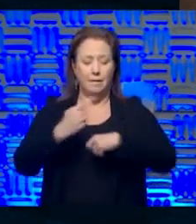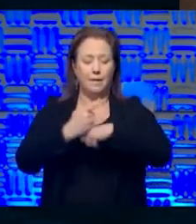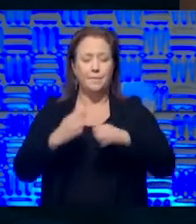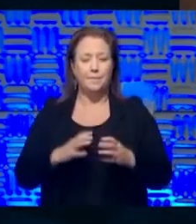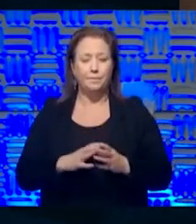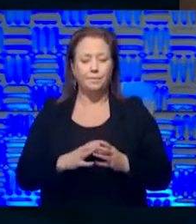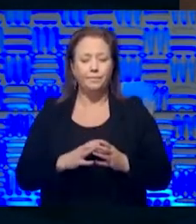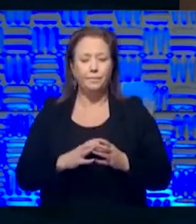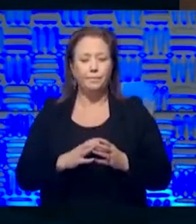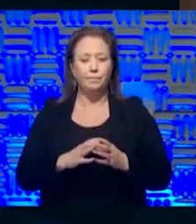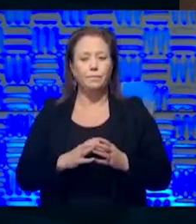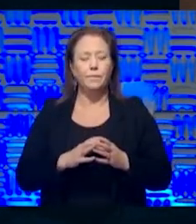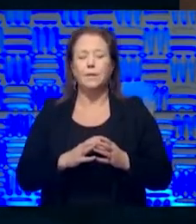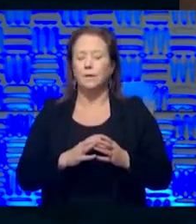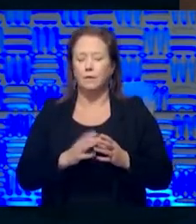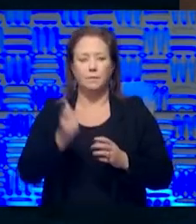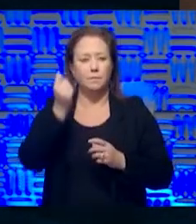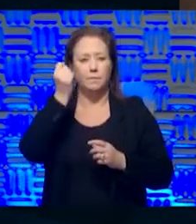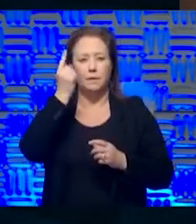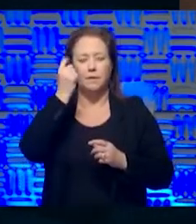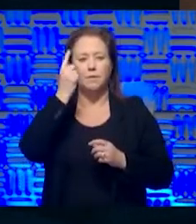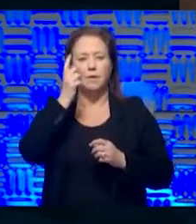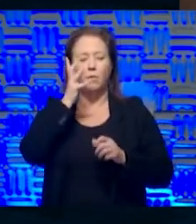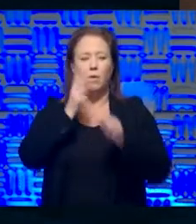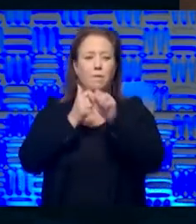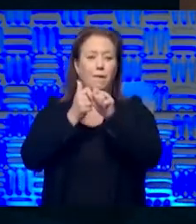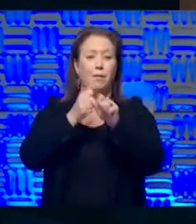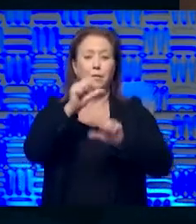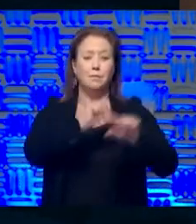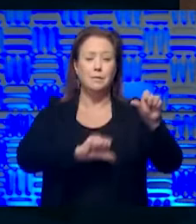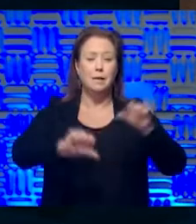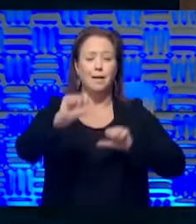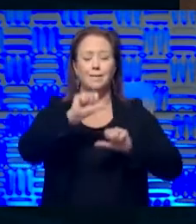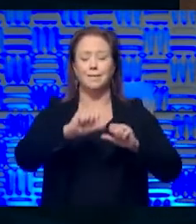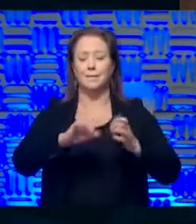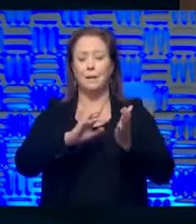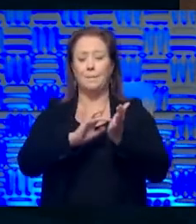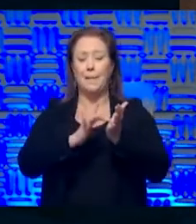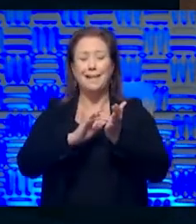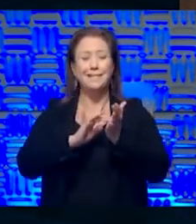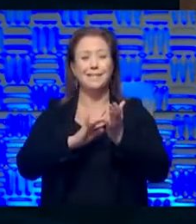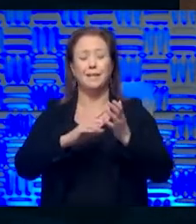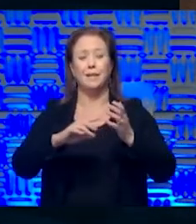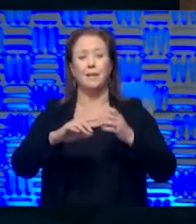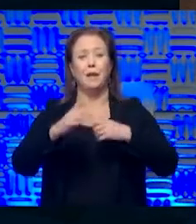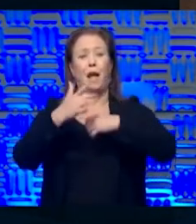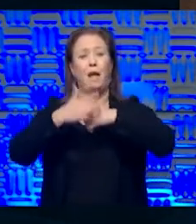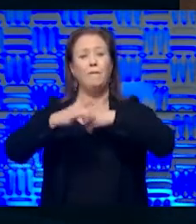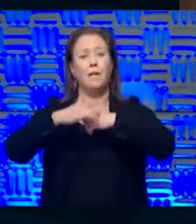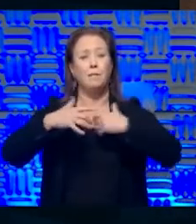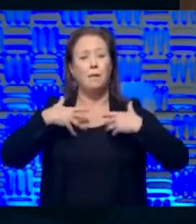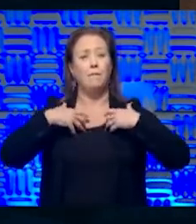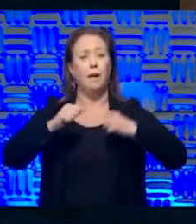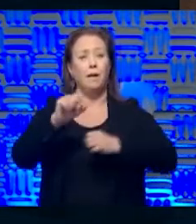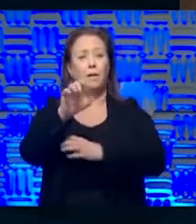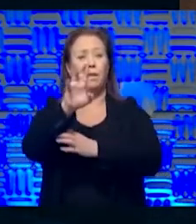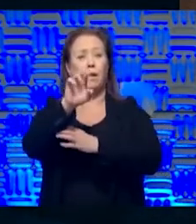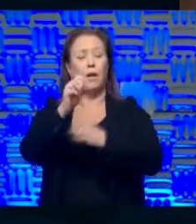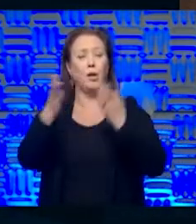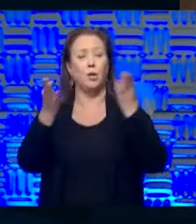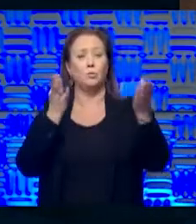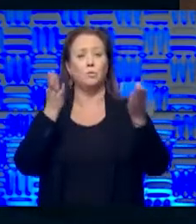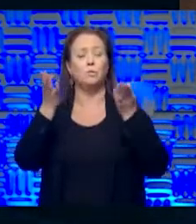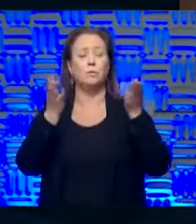But it is going to be based upon science, medicine, availability of healthcare services. Uh,